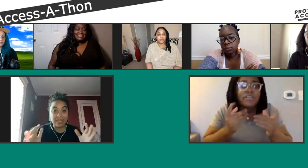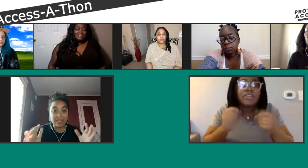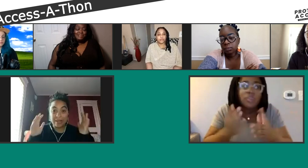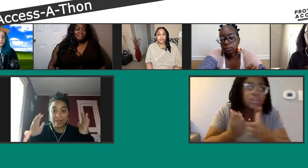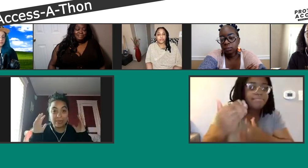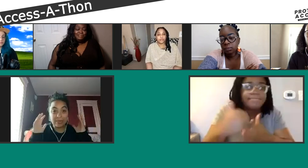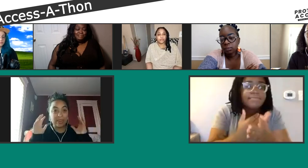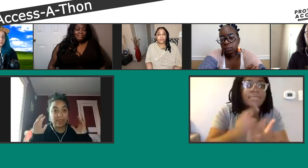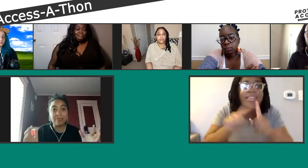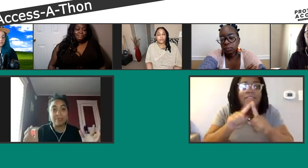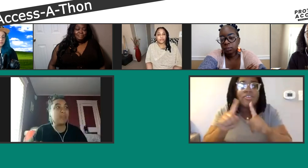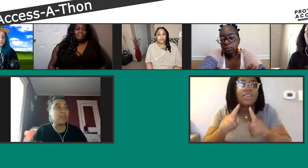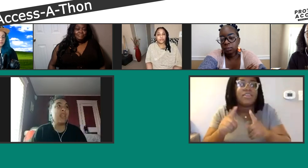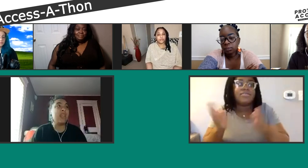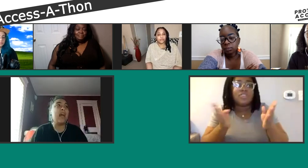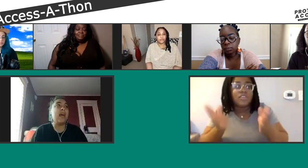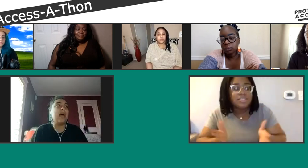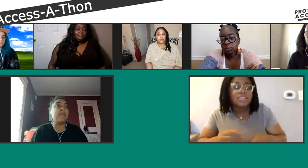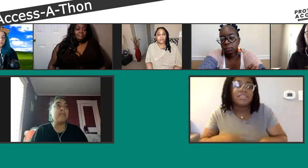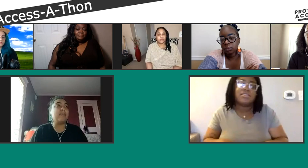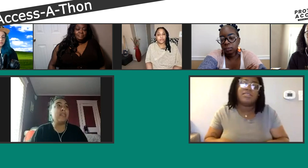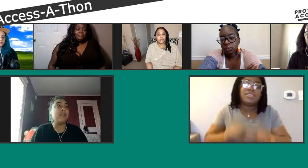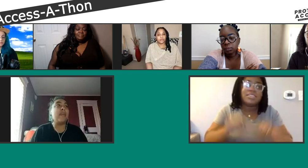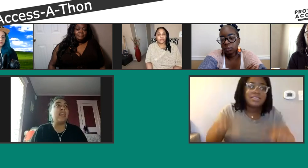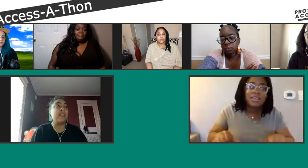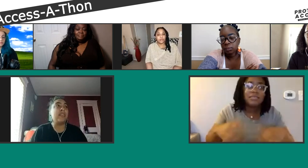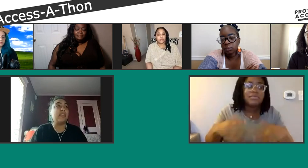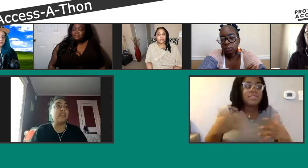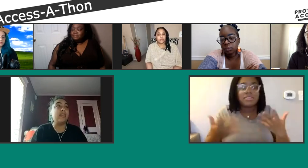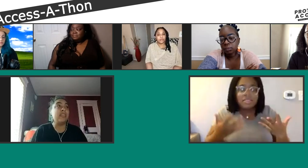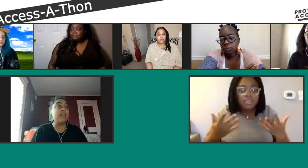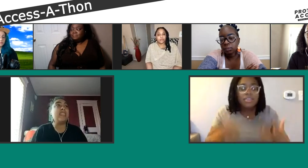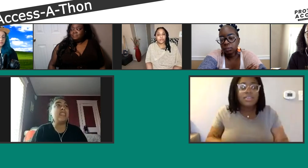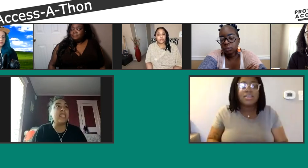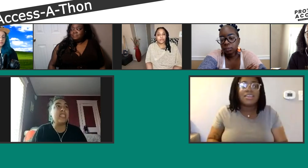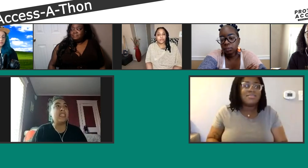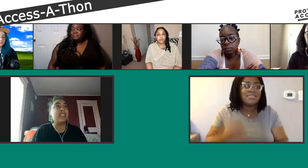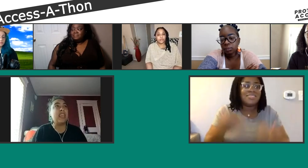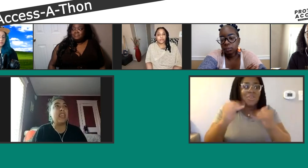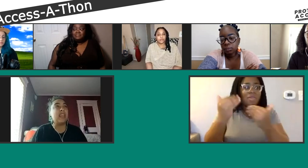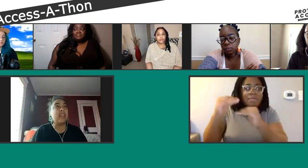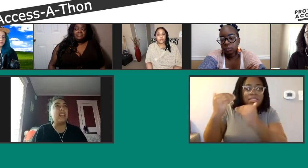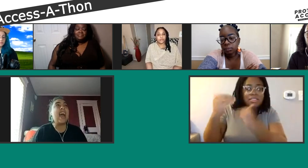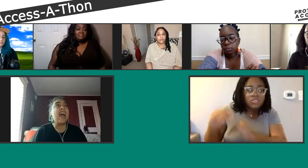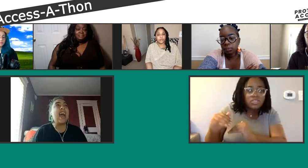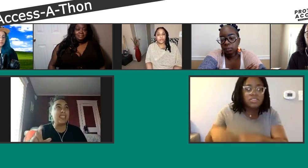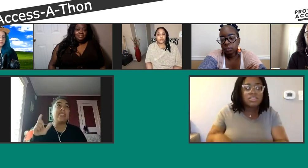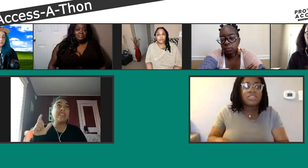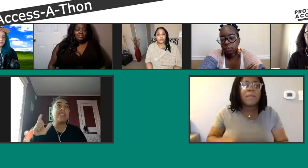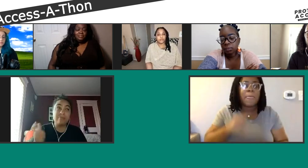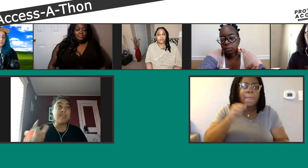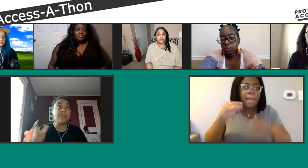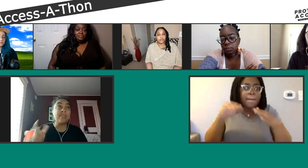systems. And, um, so many of the limitations, I think in not accessing